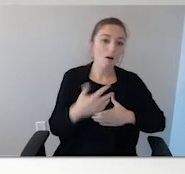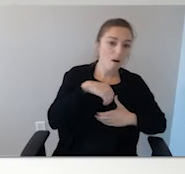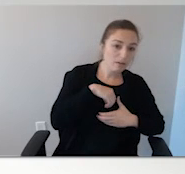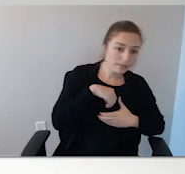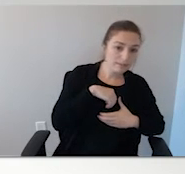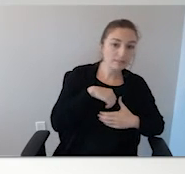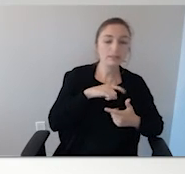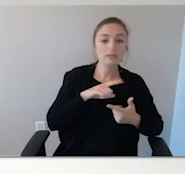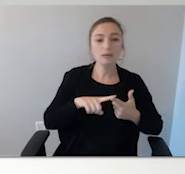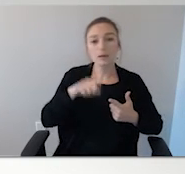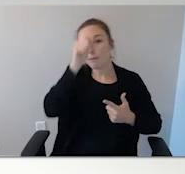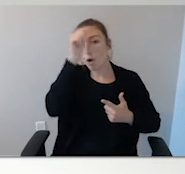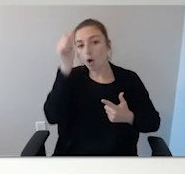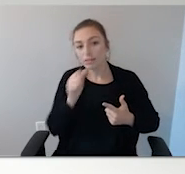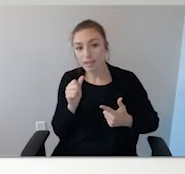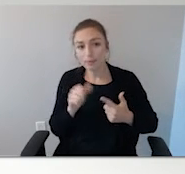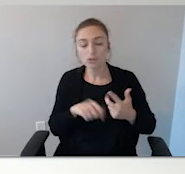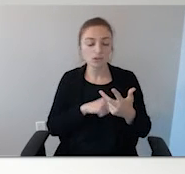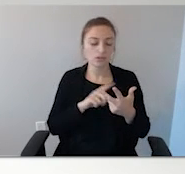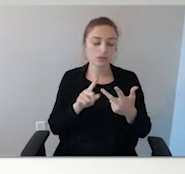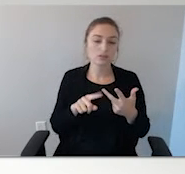individuals with Alzheimer's disorder.